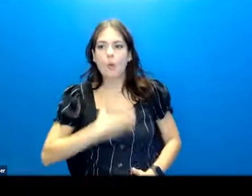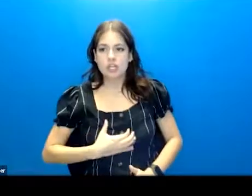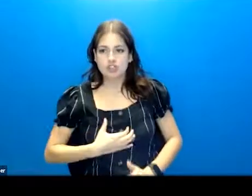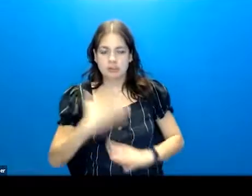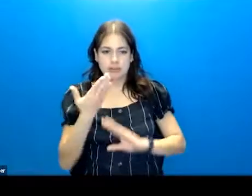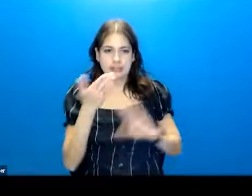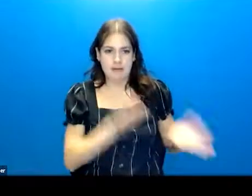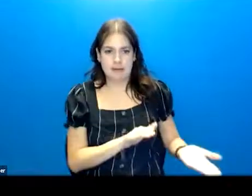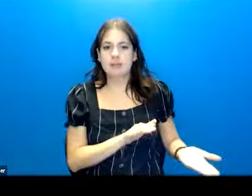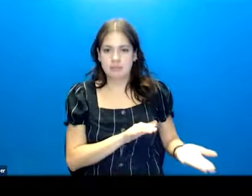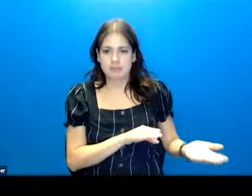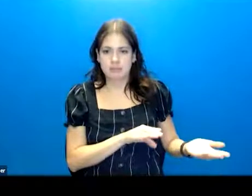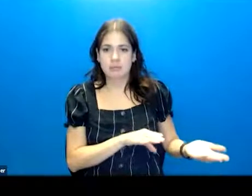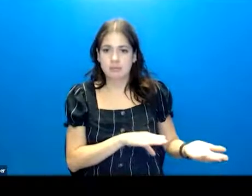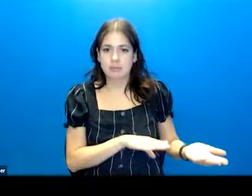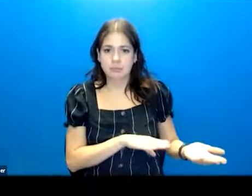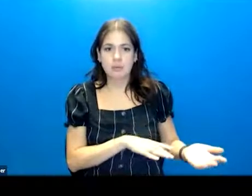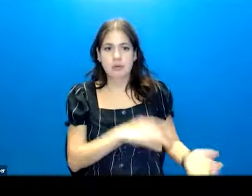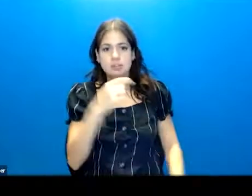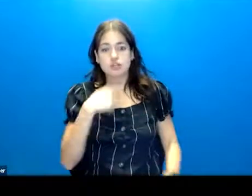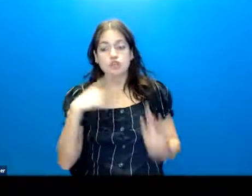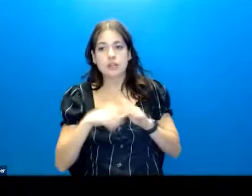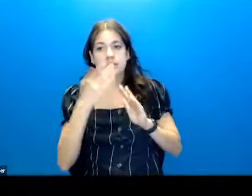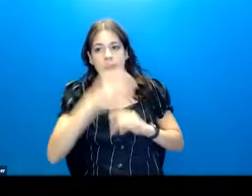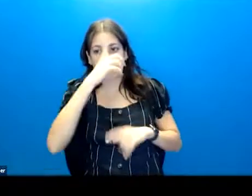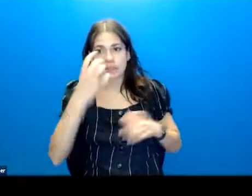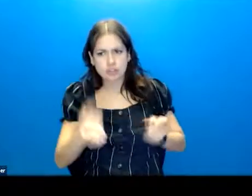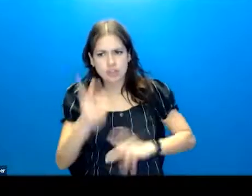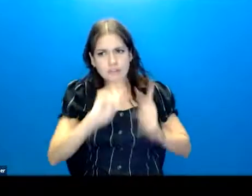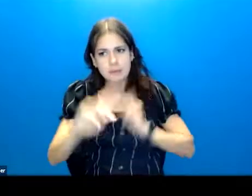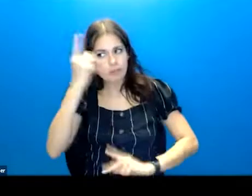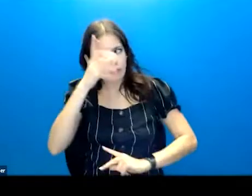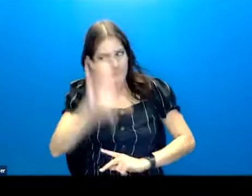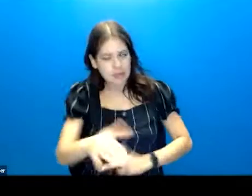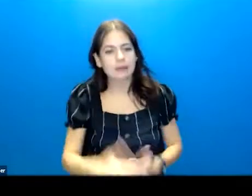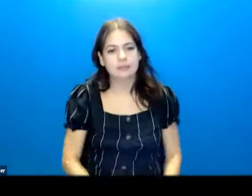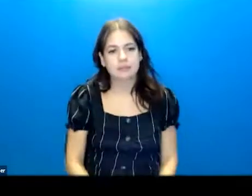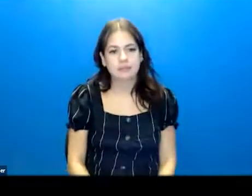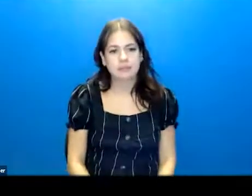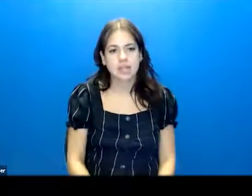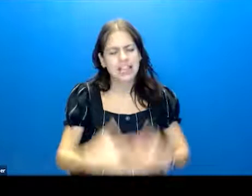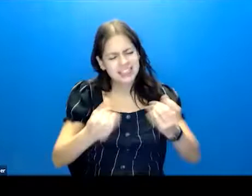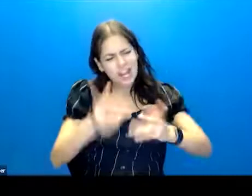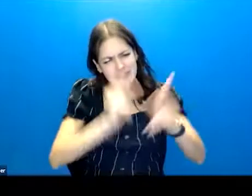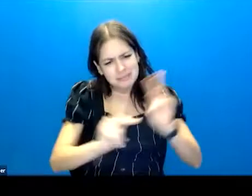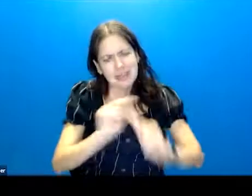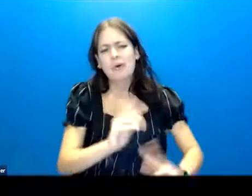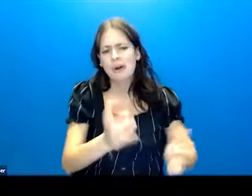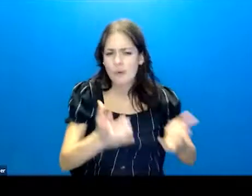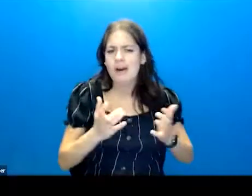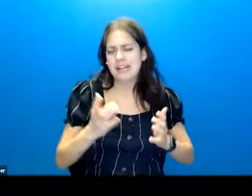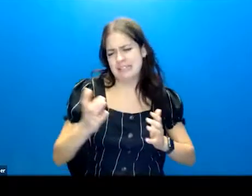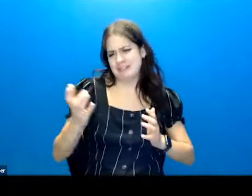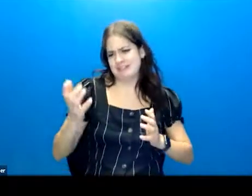It starts there for a reason. Because lots of people have thought of that. Lots of people have thought